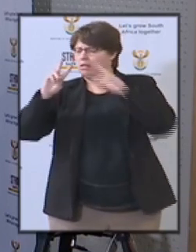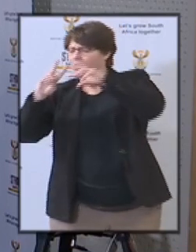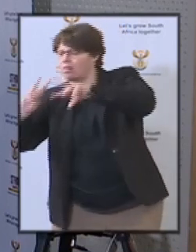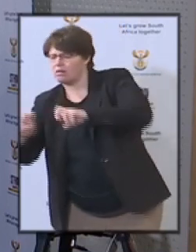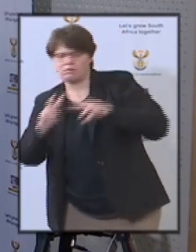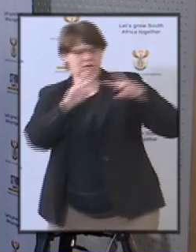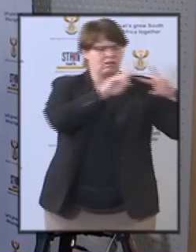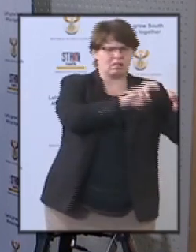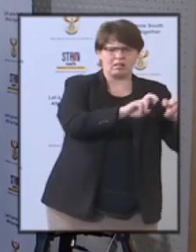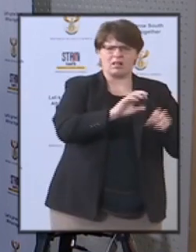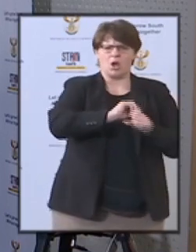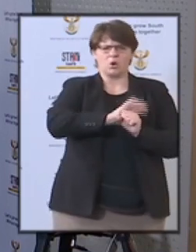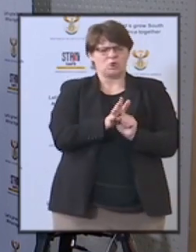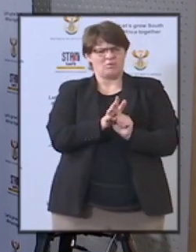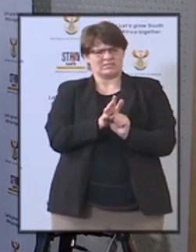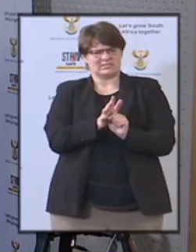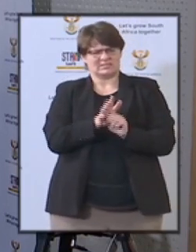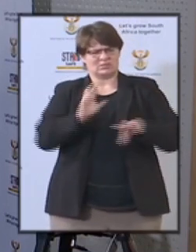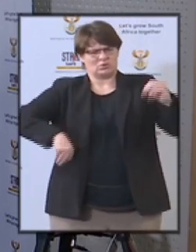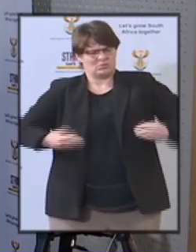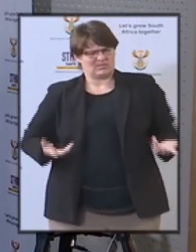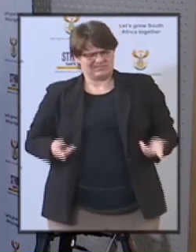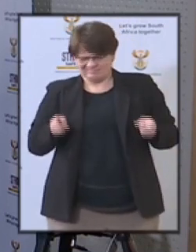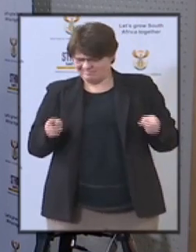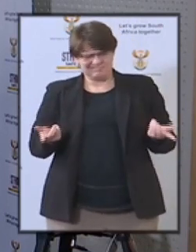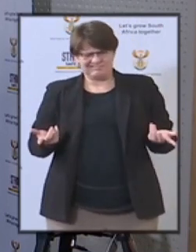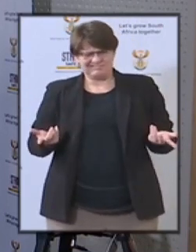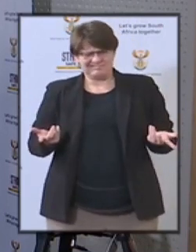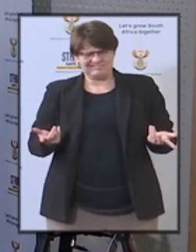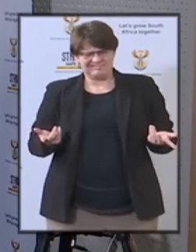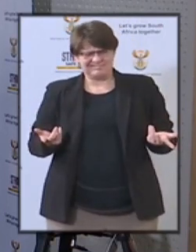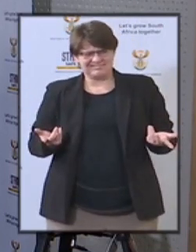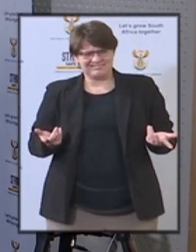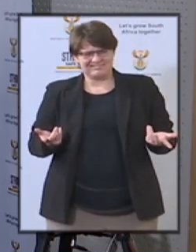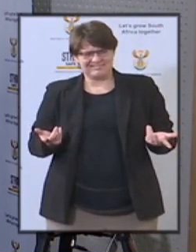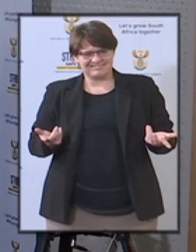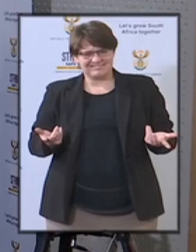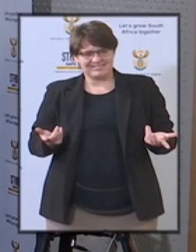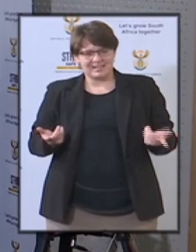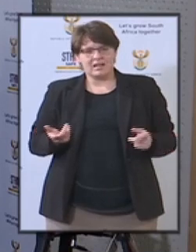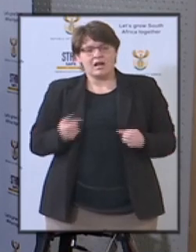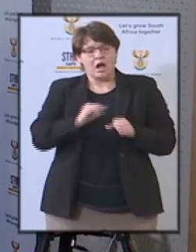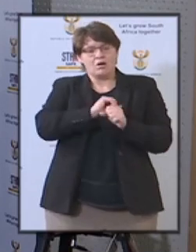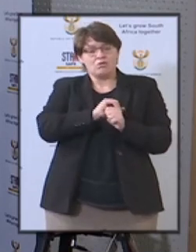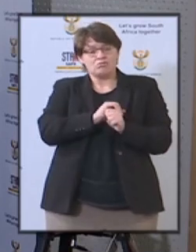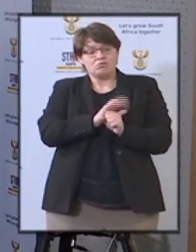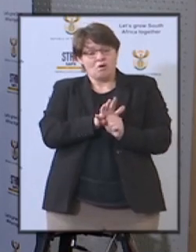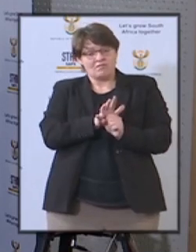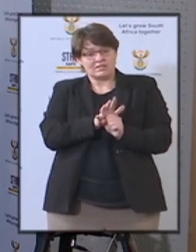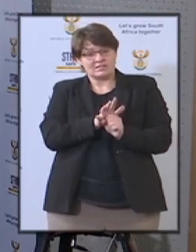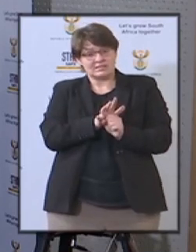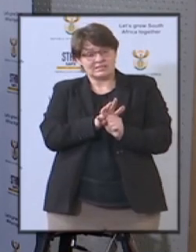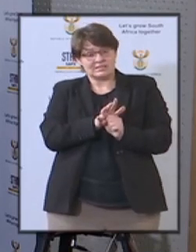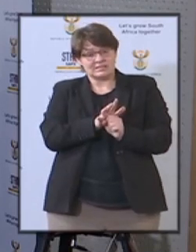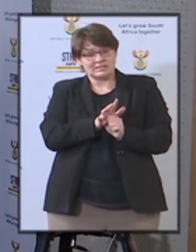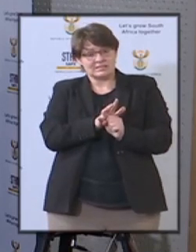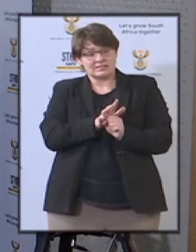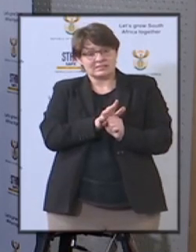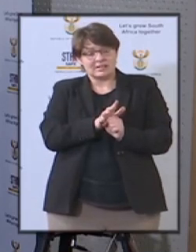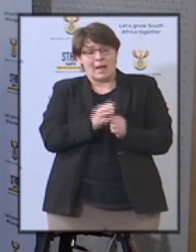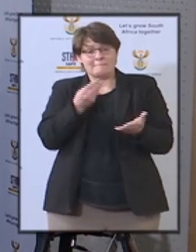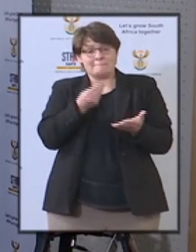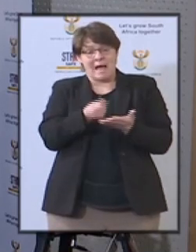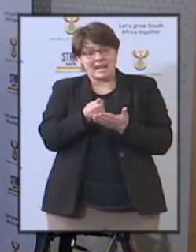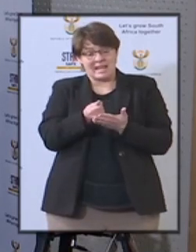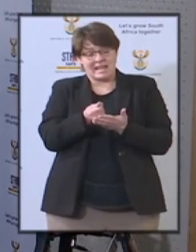to the best of your knowledge how much of the covet 19 funds have already been incorrectly spent